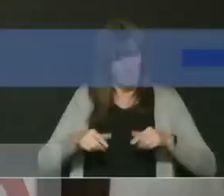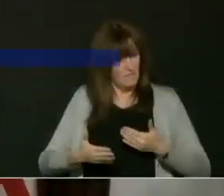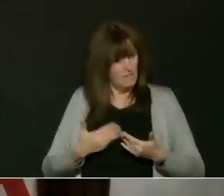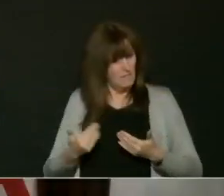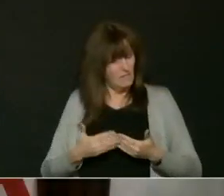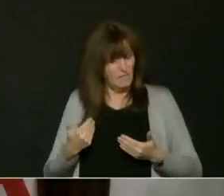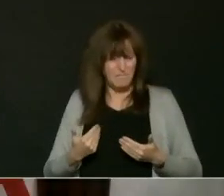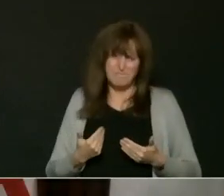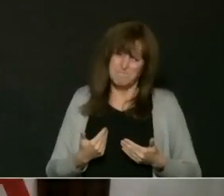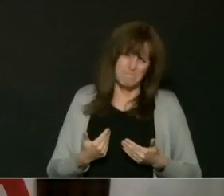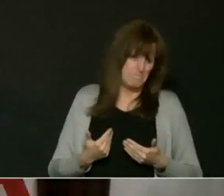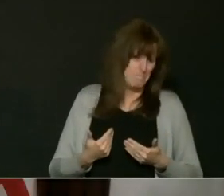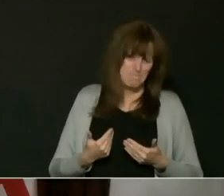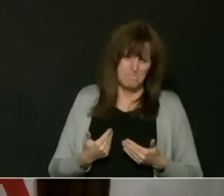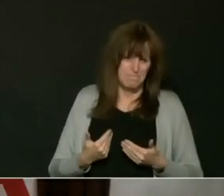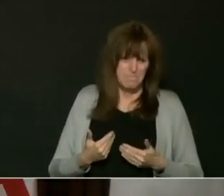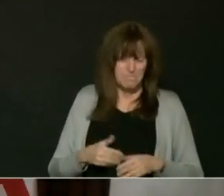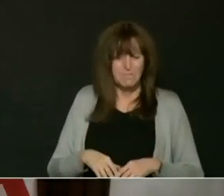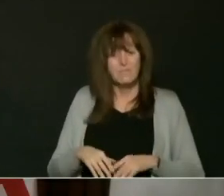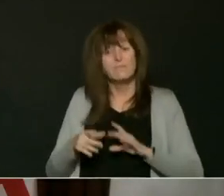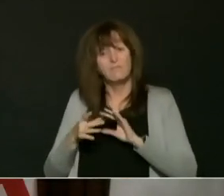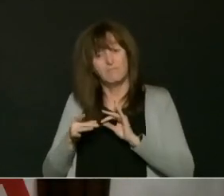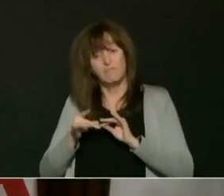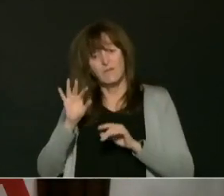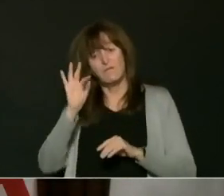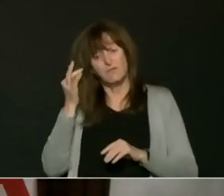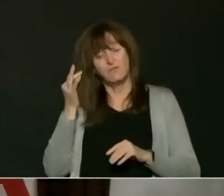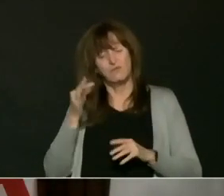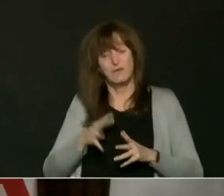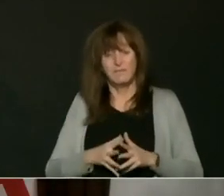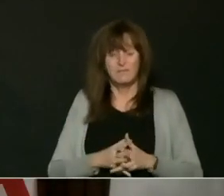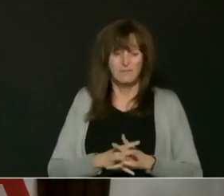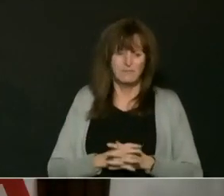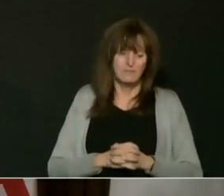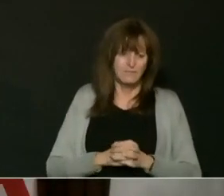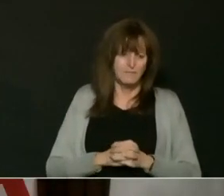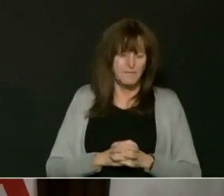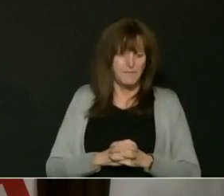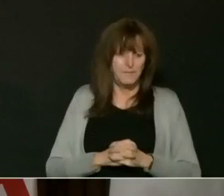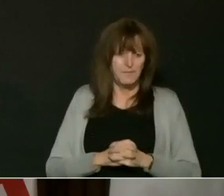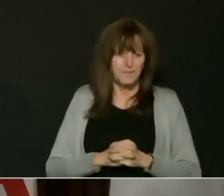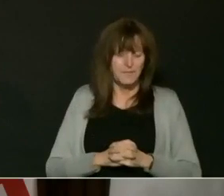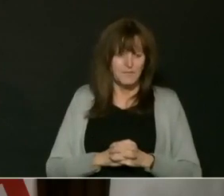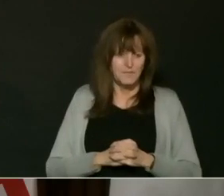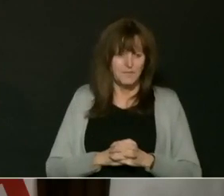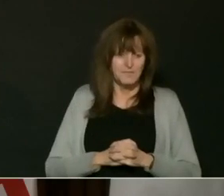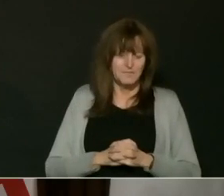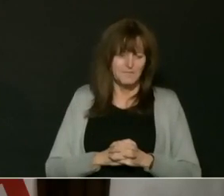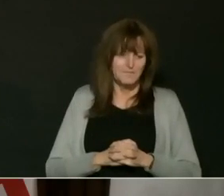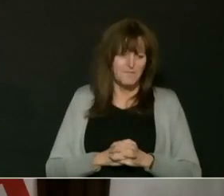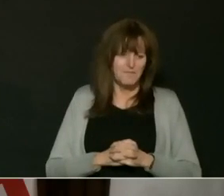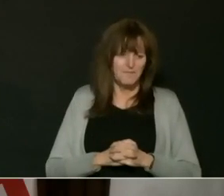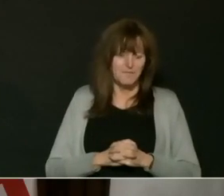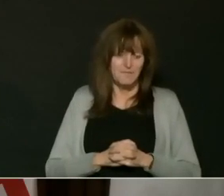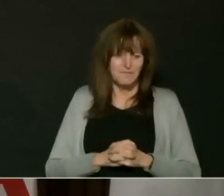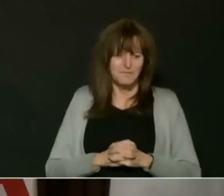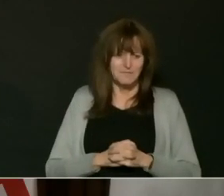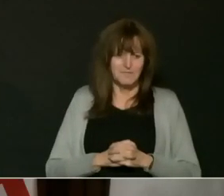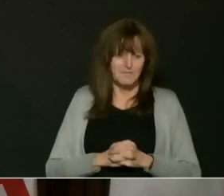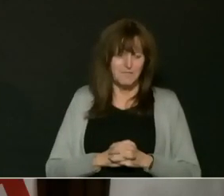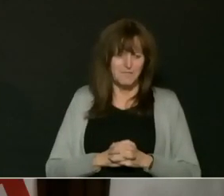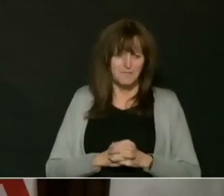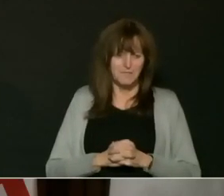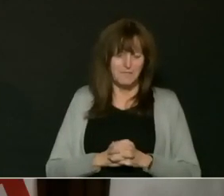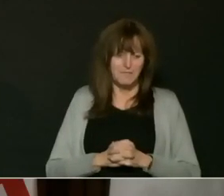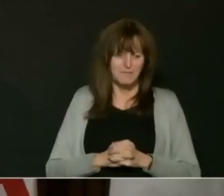Ongoing coverage of that story throughout the day, but in the meantime, let's check in right now with the top doctor in Ontario, Kieran Moore, with an update